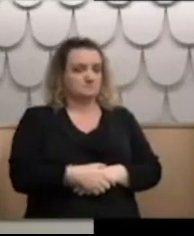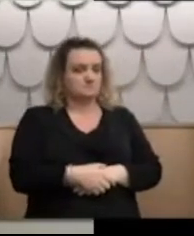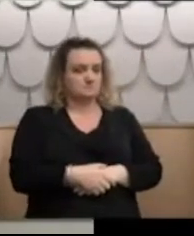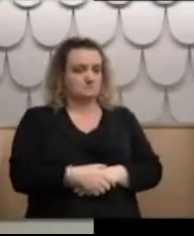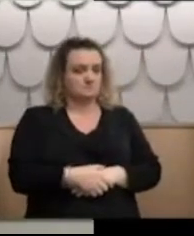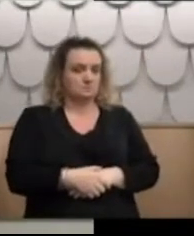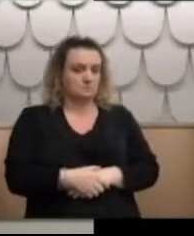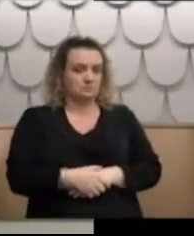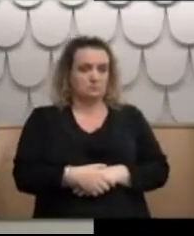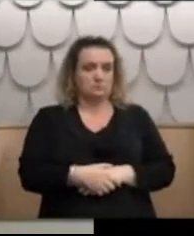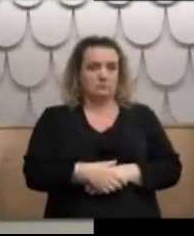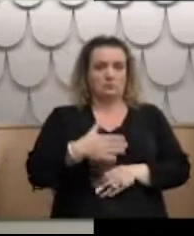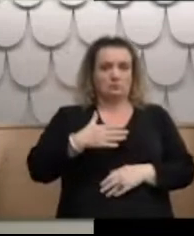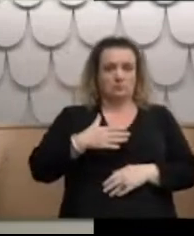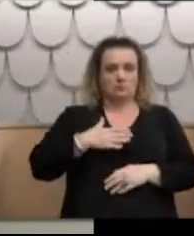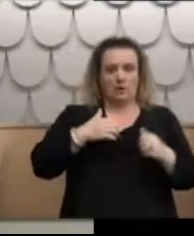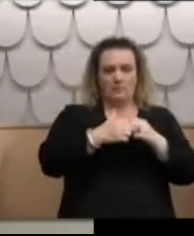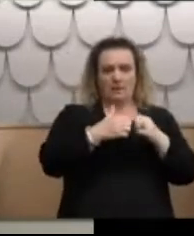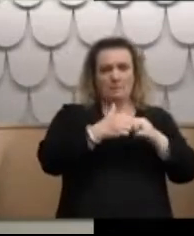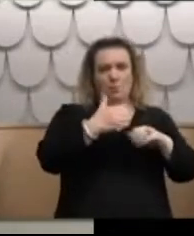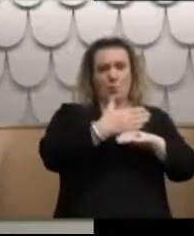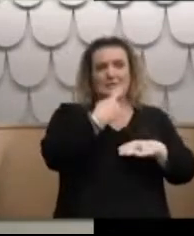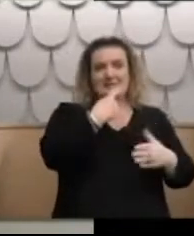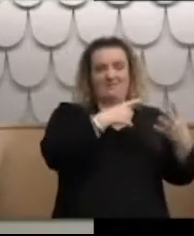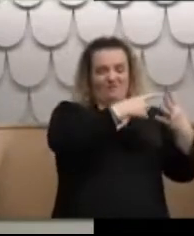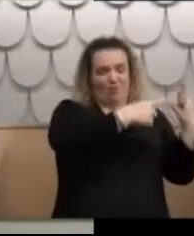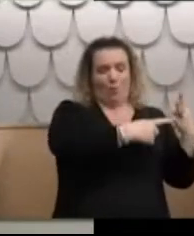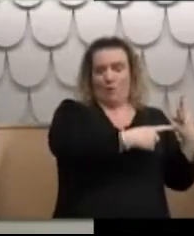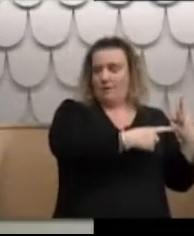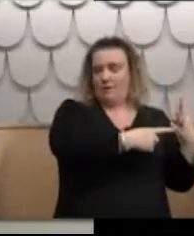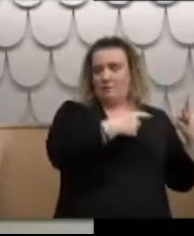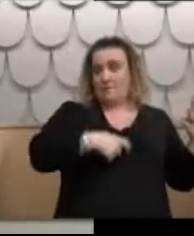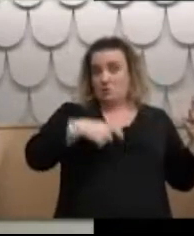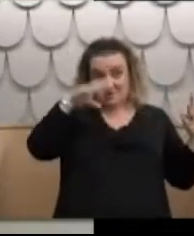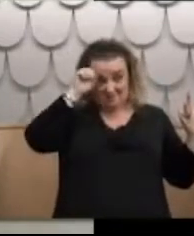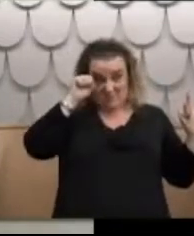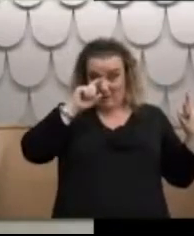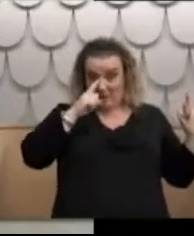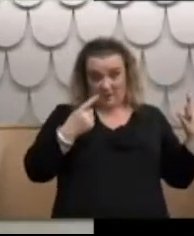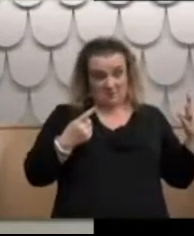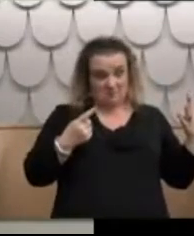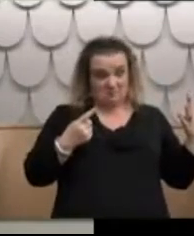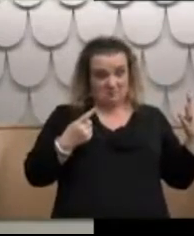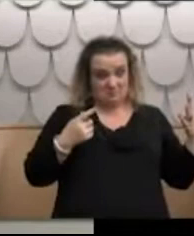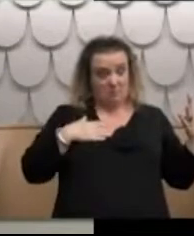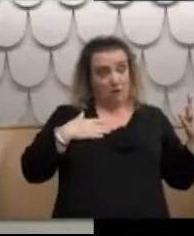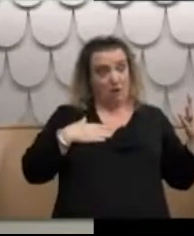Well, according to my paperwork, I've it four times. I can't personally remember, but going back on my notes, I make it